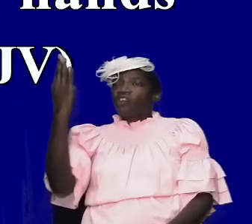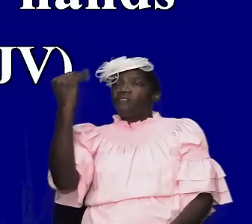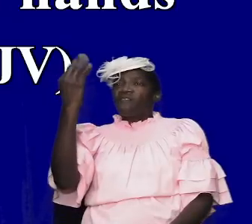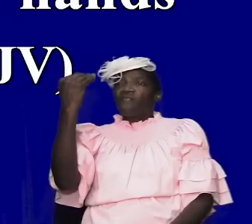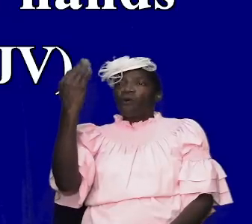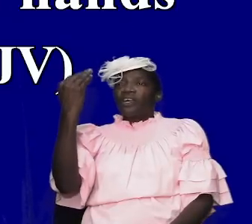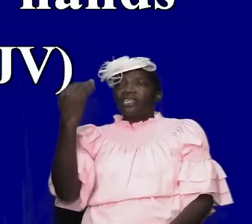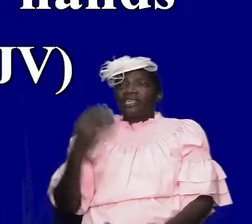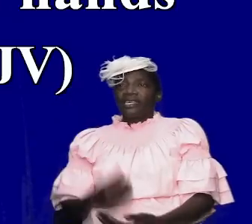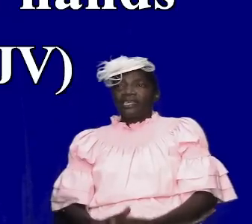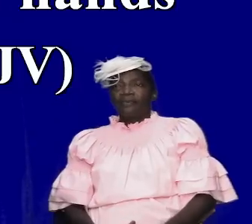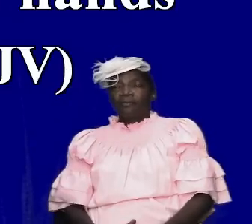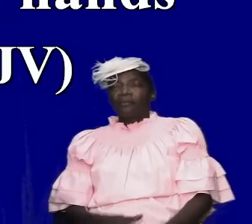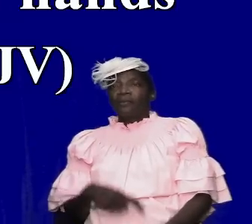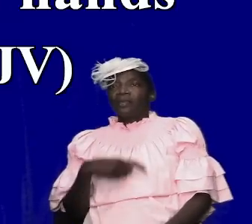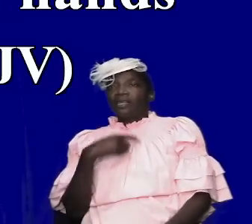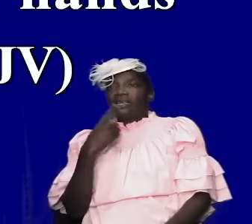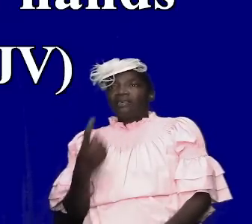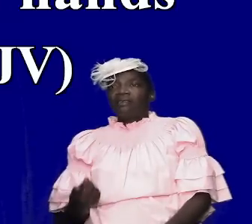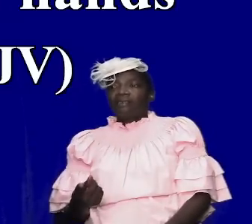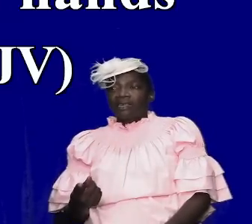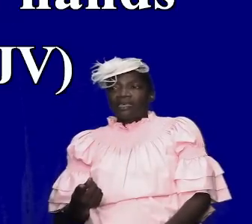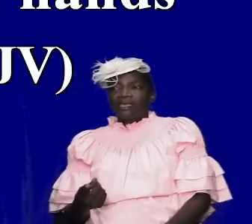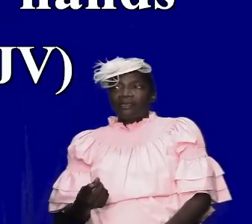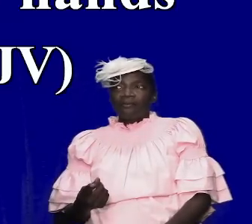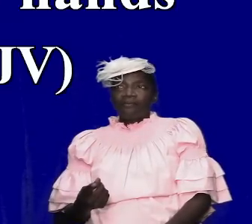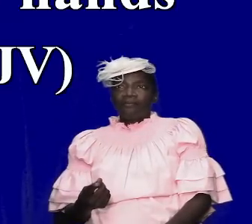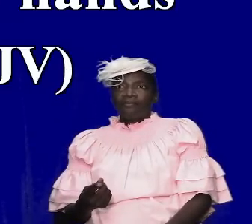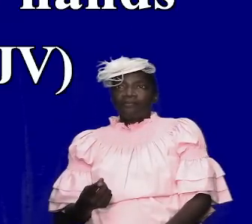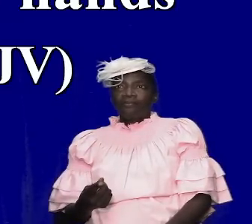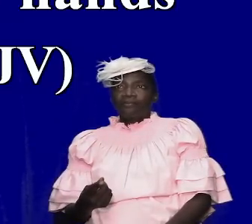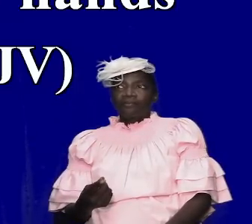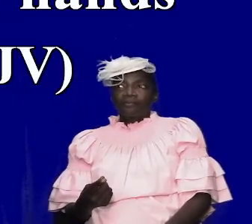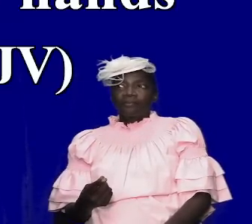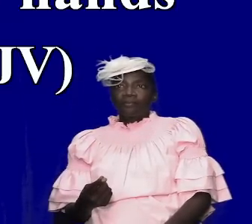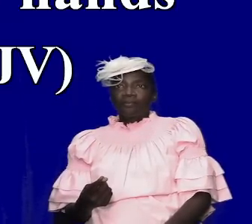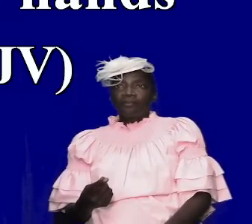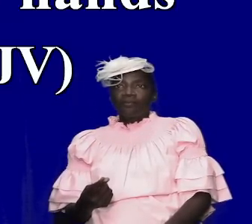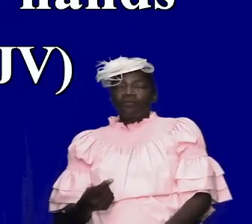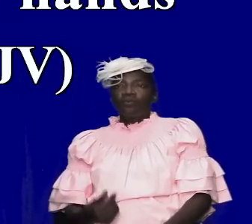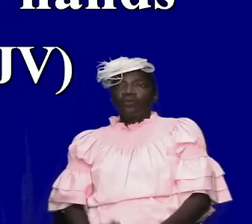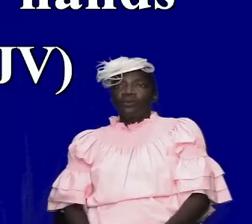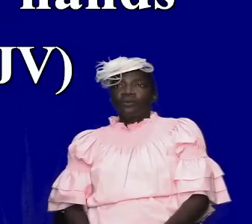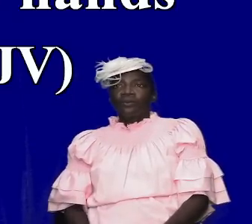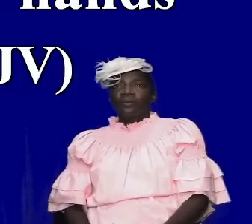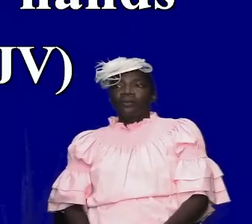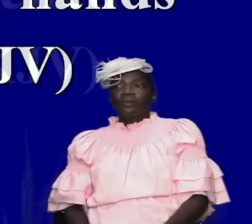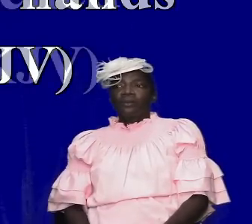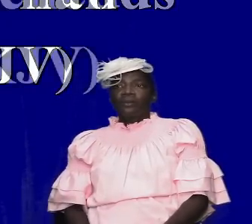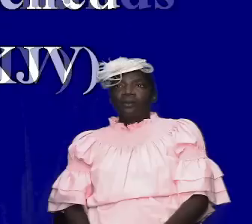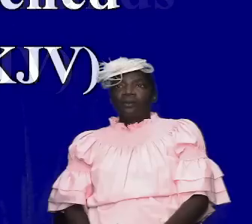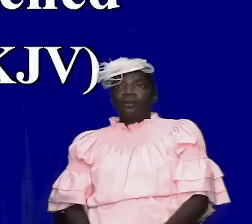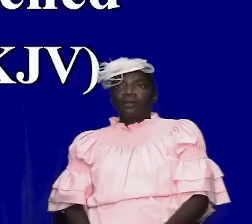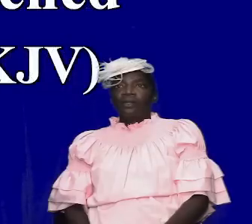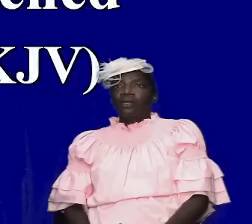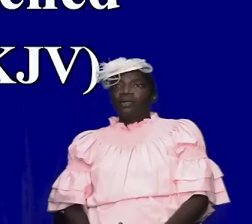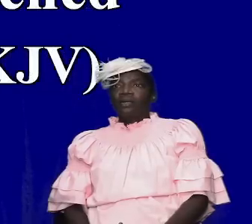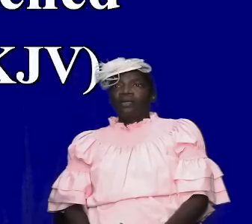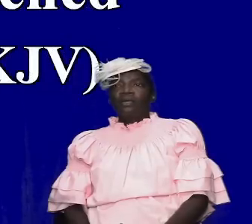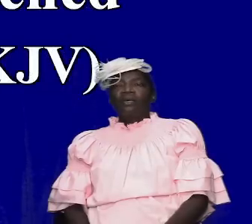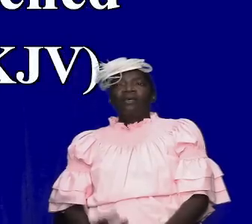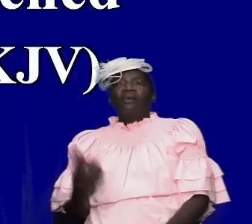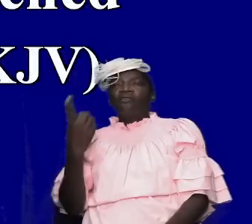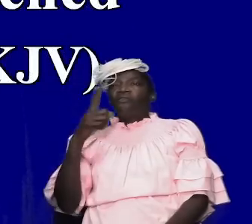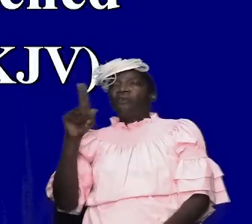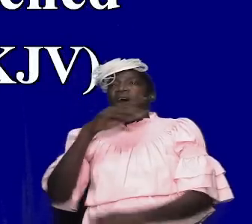now saying here as he comes down to this particular um part of the of the verse he's